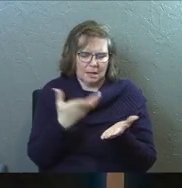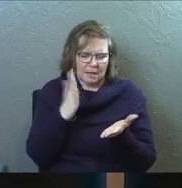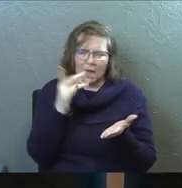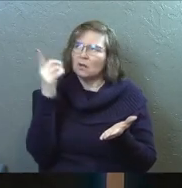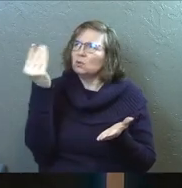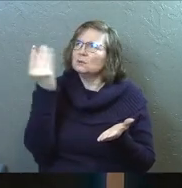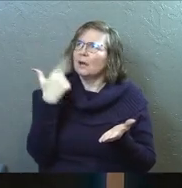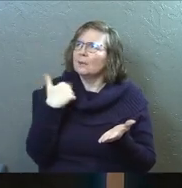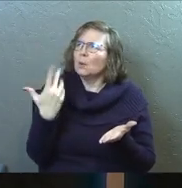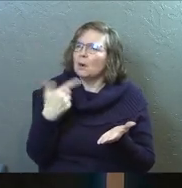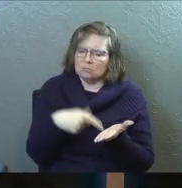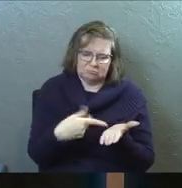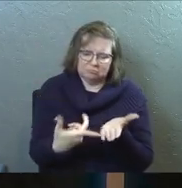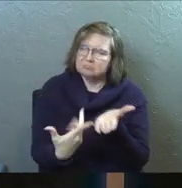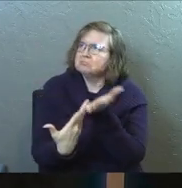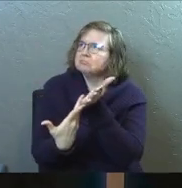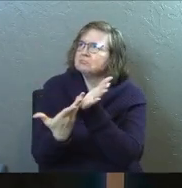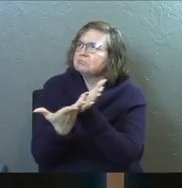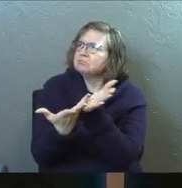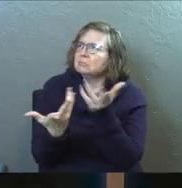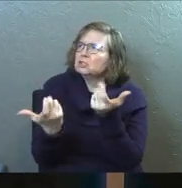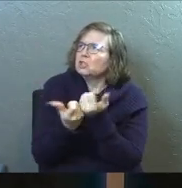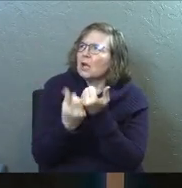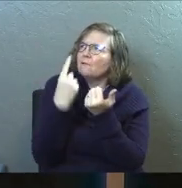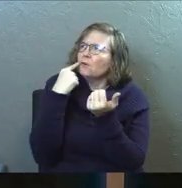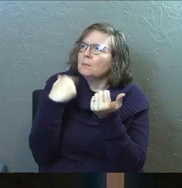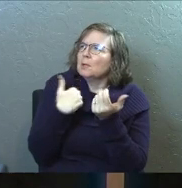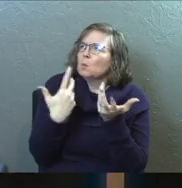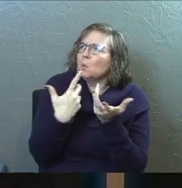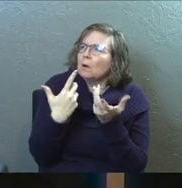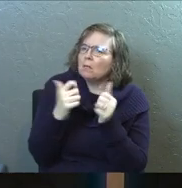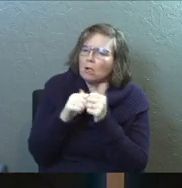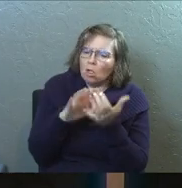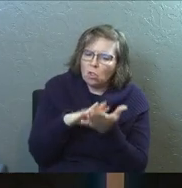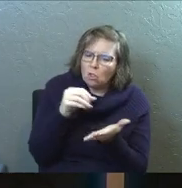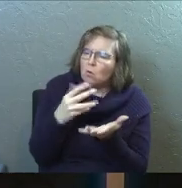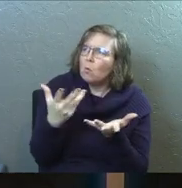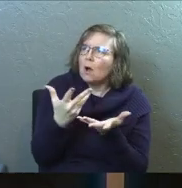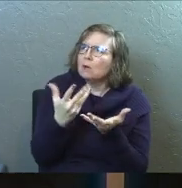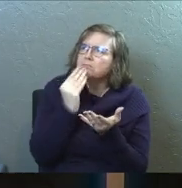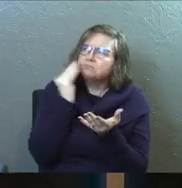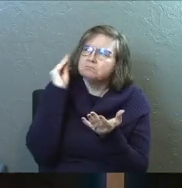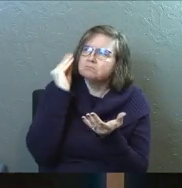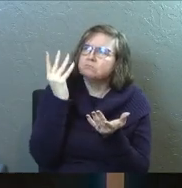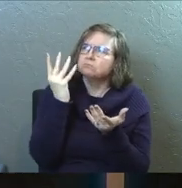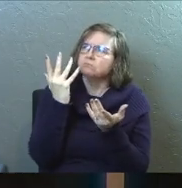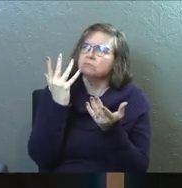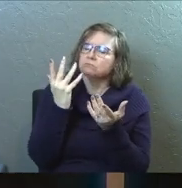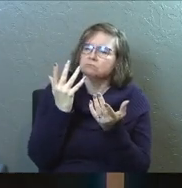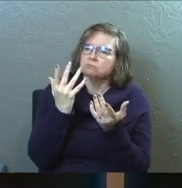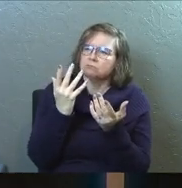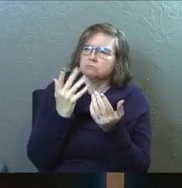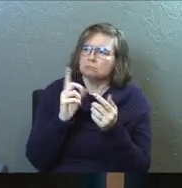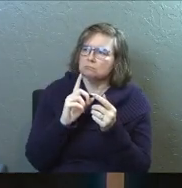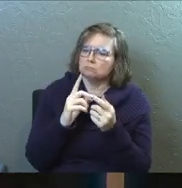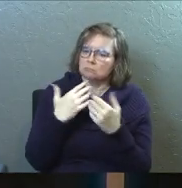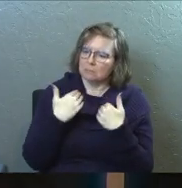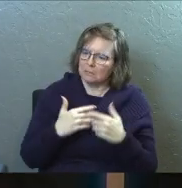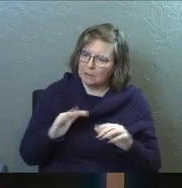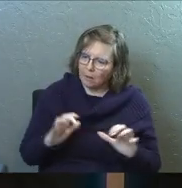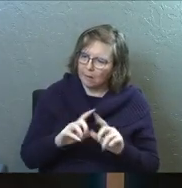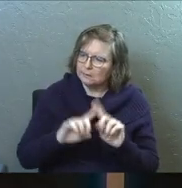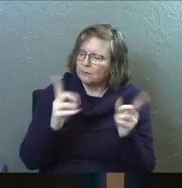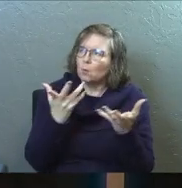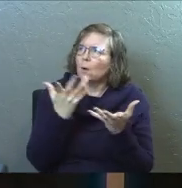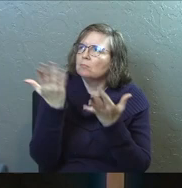here? What's the challenge? What's something that I need to be hit with? What's a way that I need to walk different? There's so many cool things I think that happen in